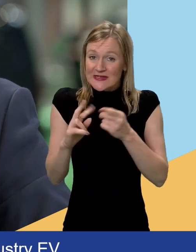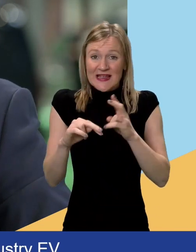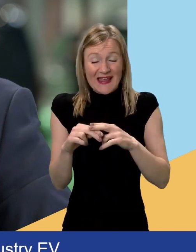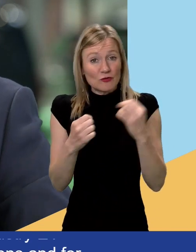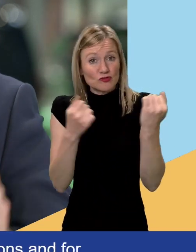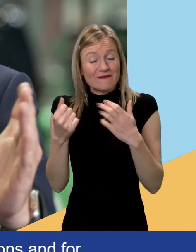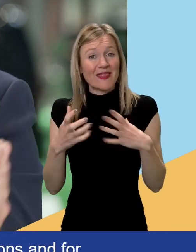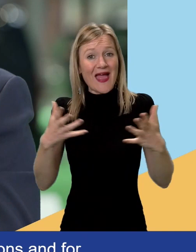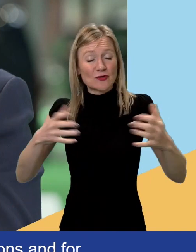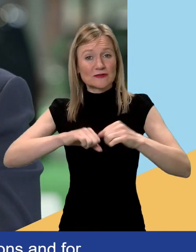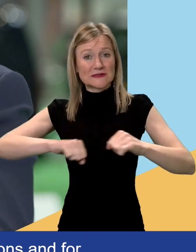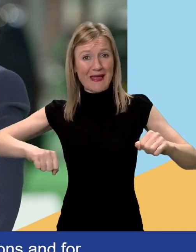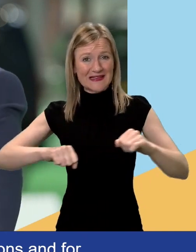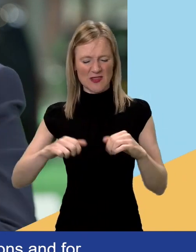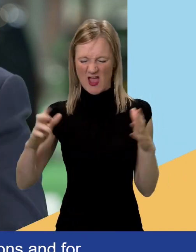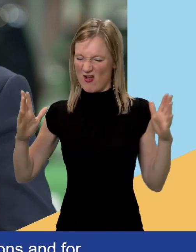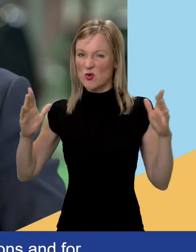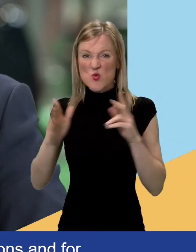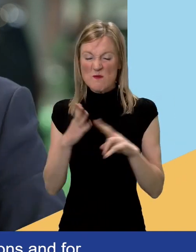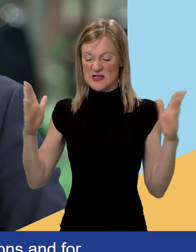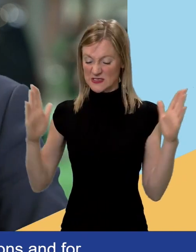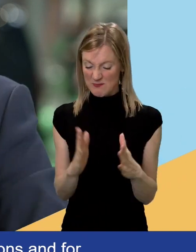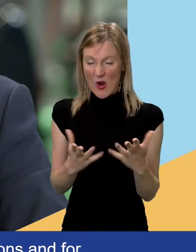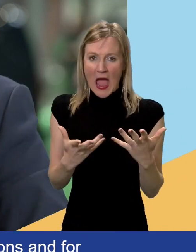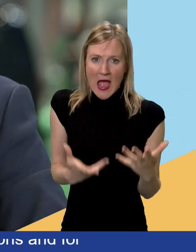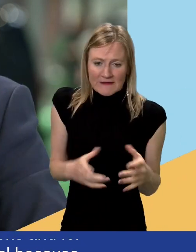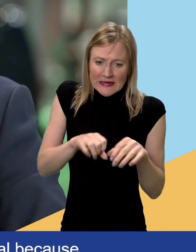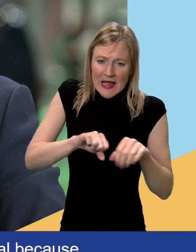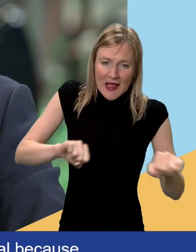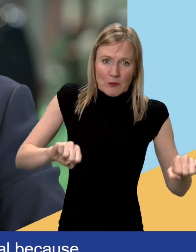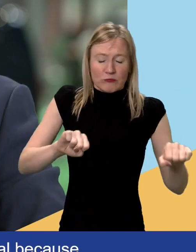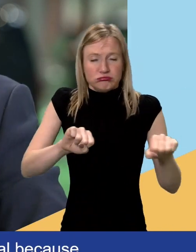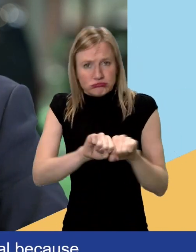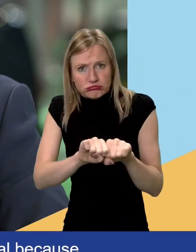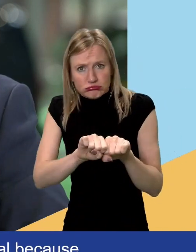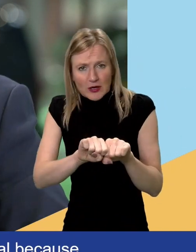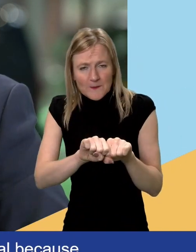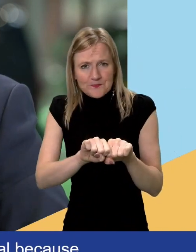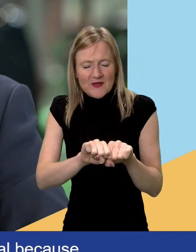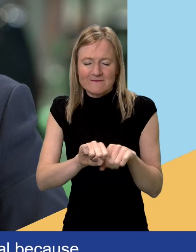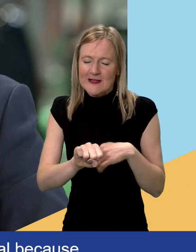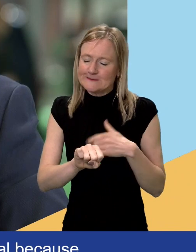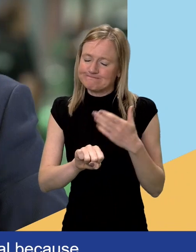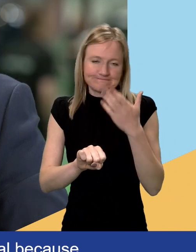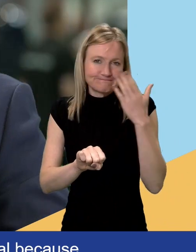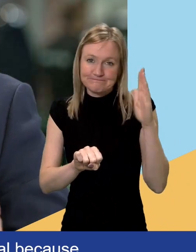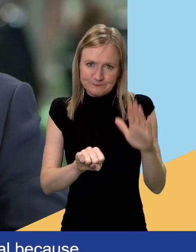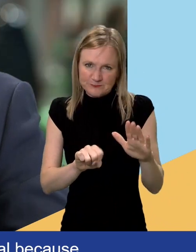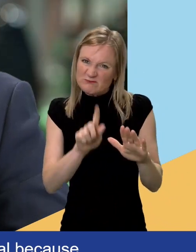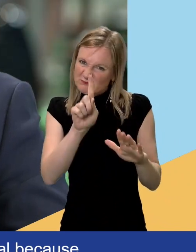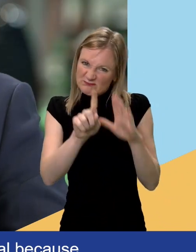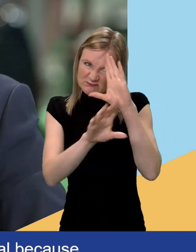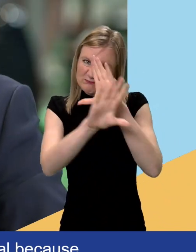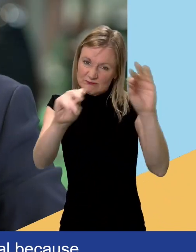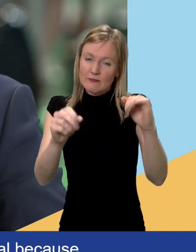a big deal because the spaces are small. They've got big, heavy cables. And I think we're starting to put people to shame charging to companies that they really do